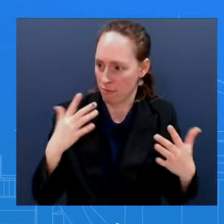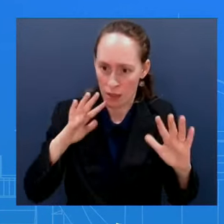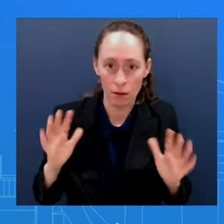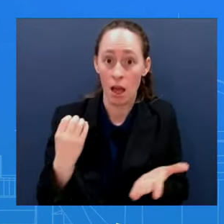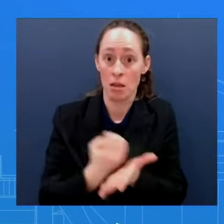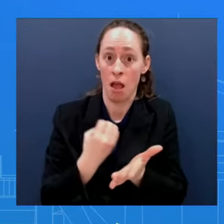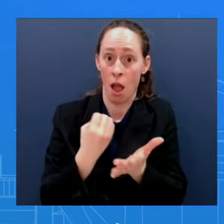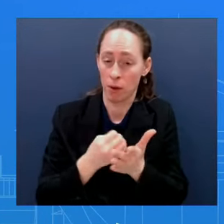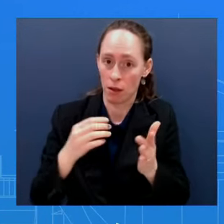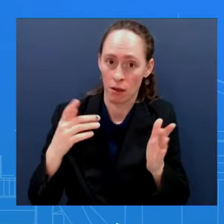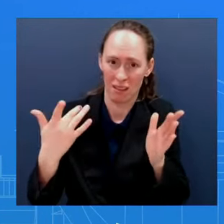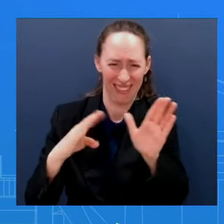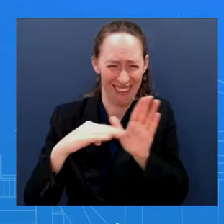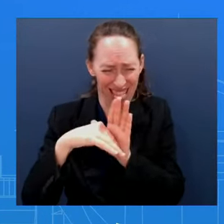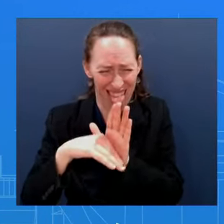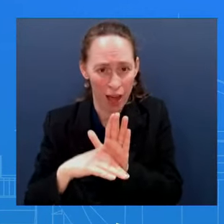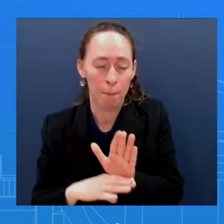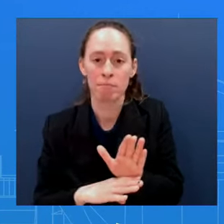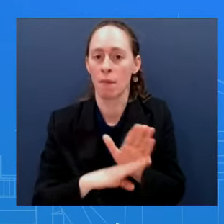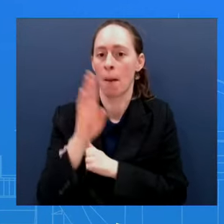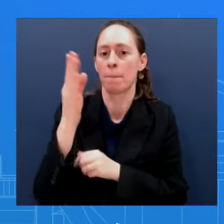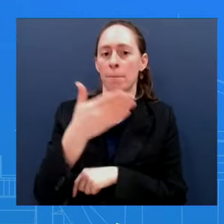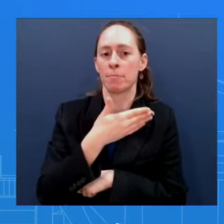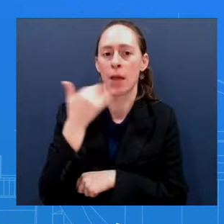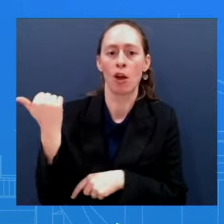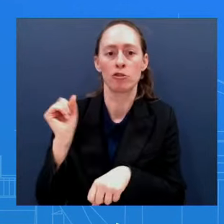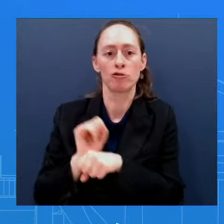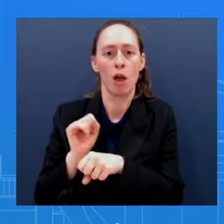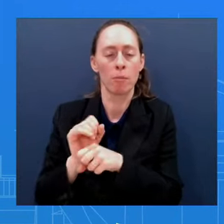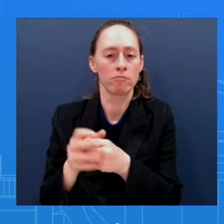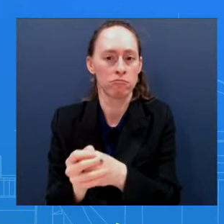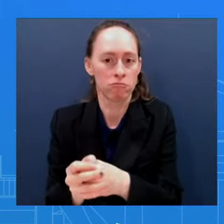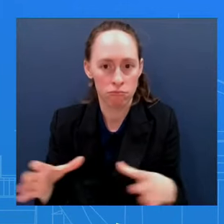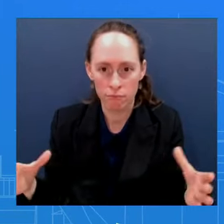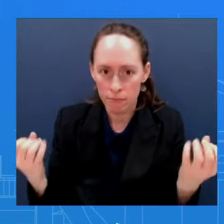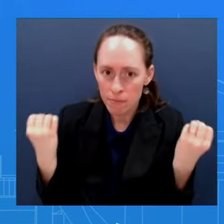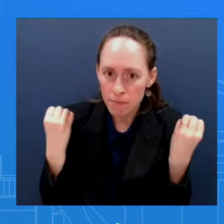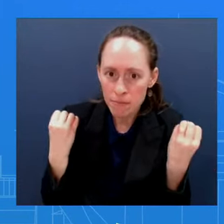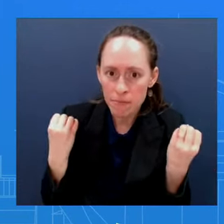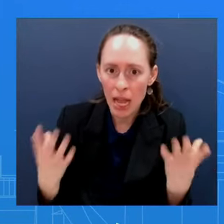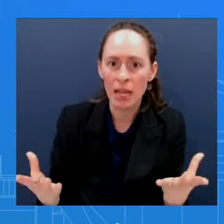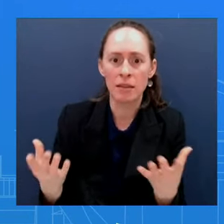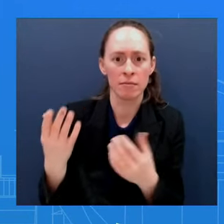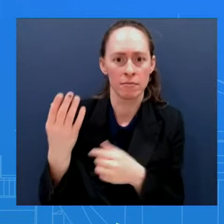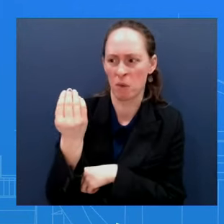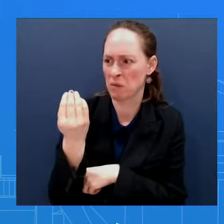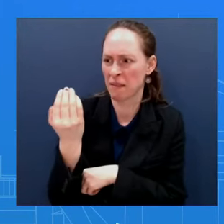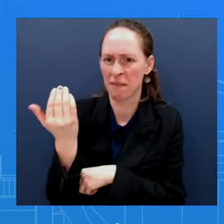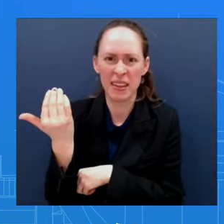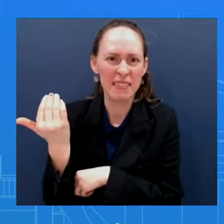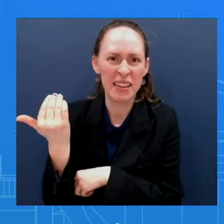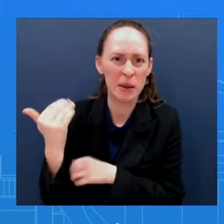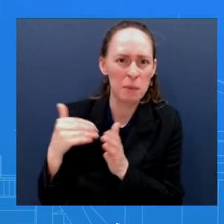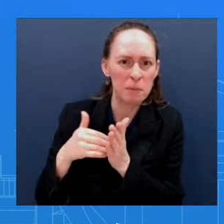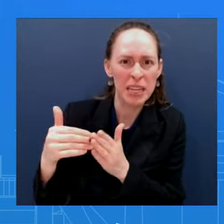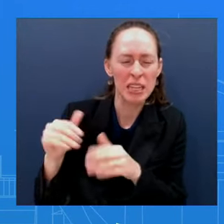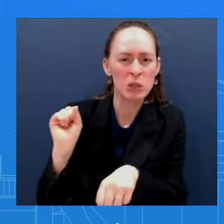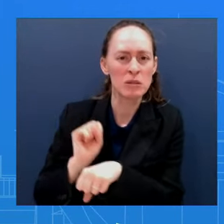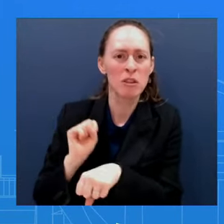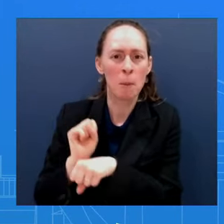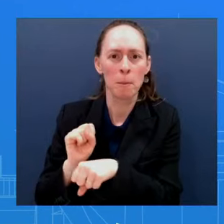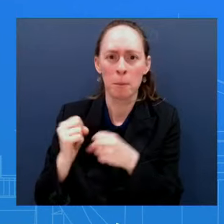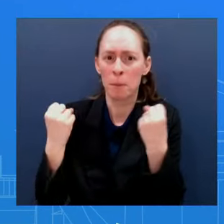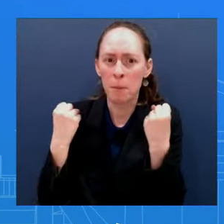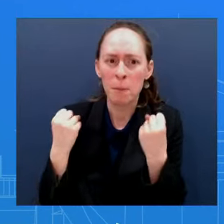unemployment is at under 4%, how he's able to beat big pharma Because Medicare can now negotiate and lower costs for the American people